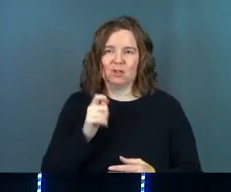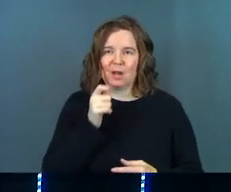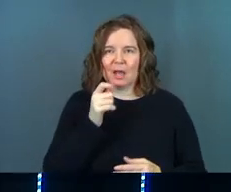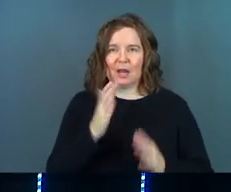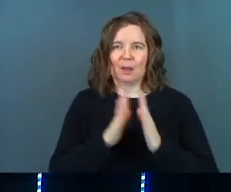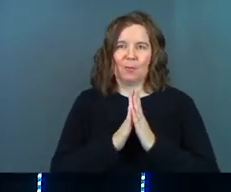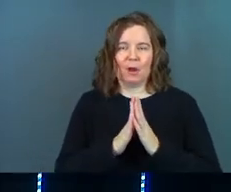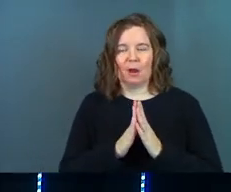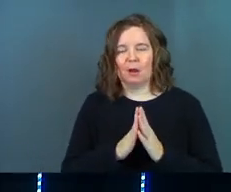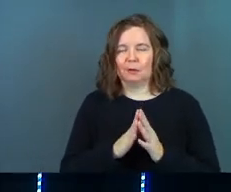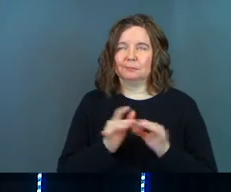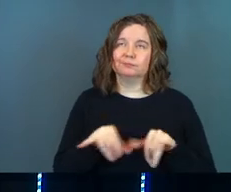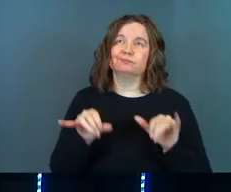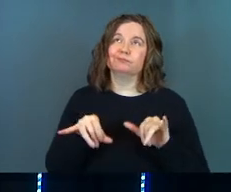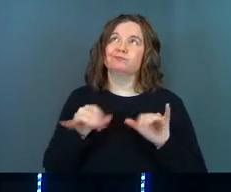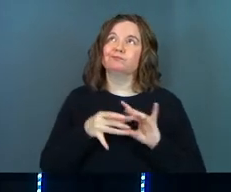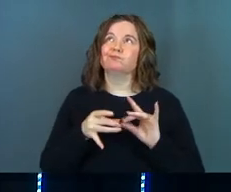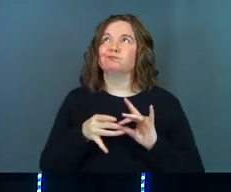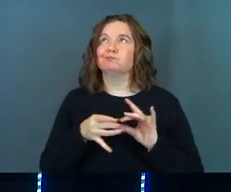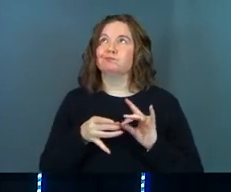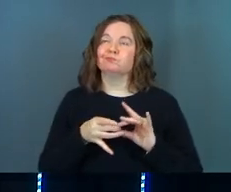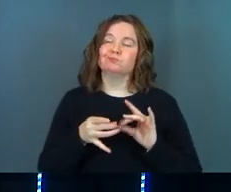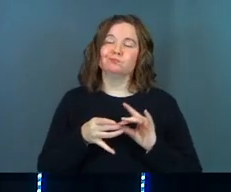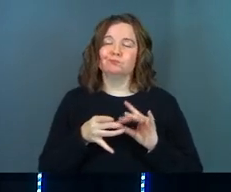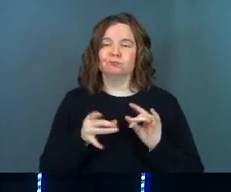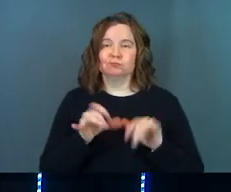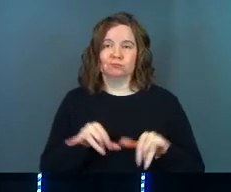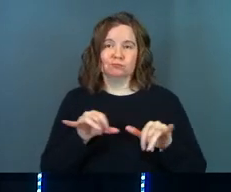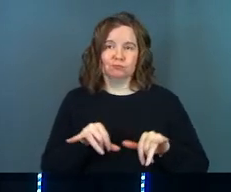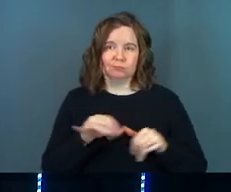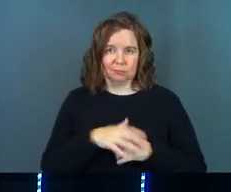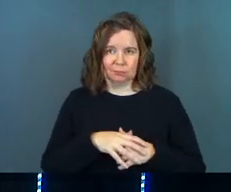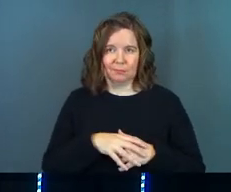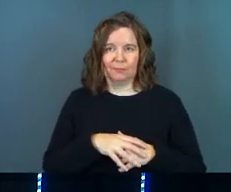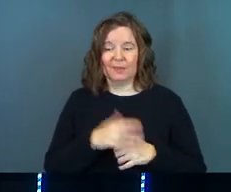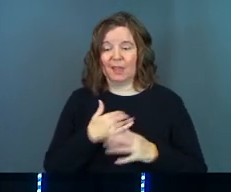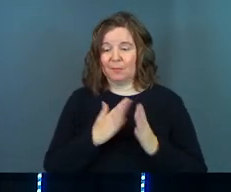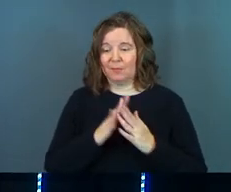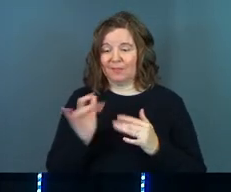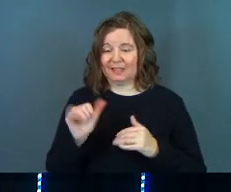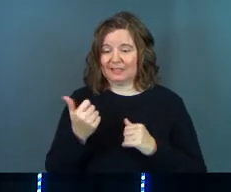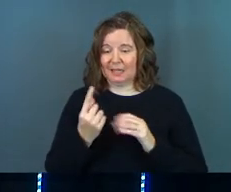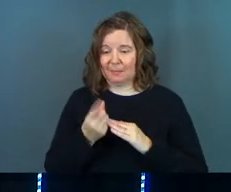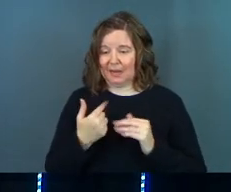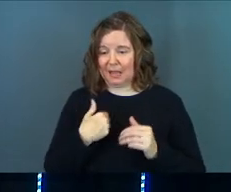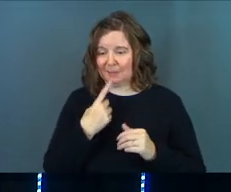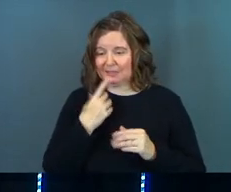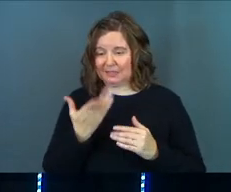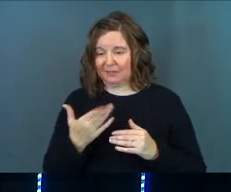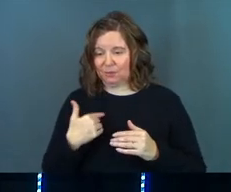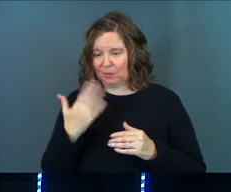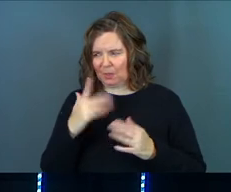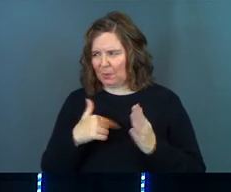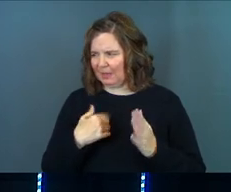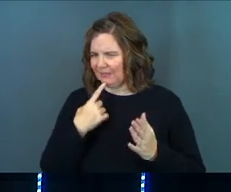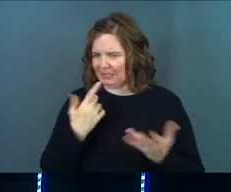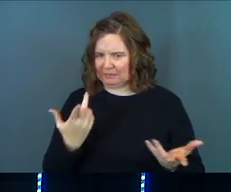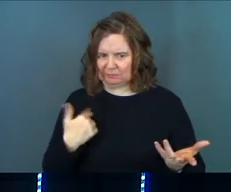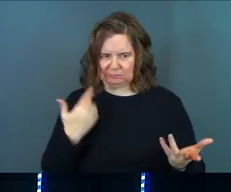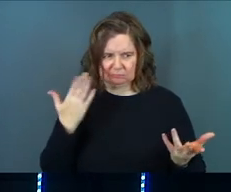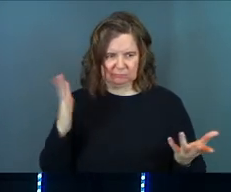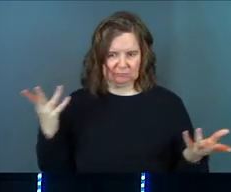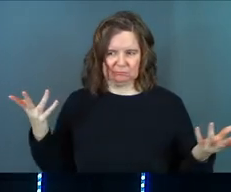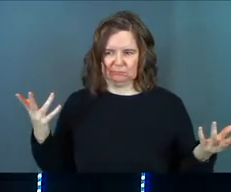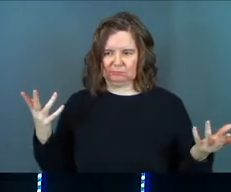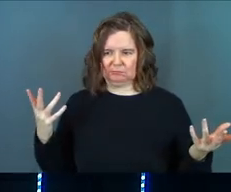on prayer autopilot. ever do that in the car, prayer autopilot? You're like, I've been praying for like 10 minutes. I've been saying stuff to God. What did I even say?